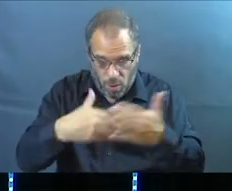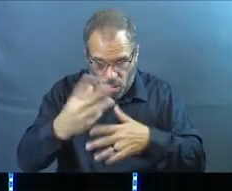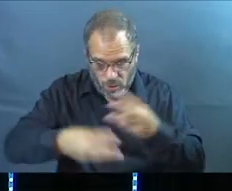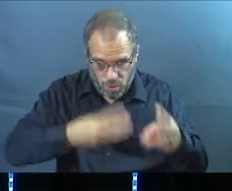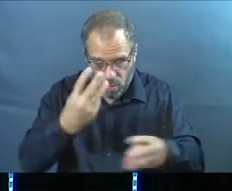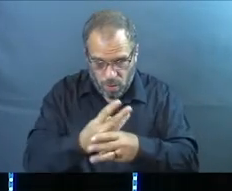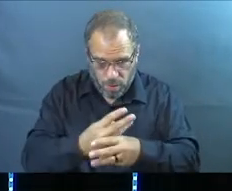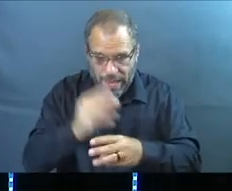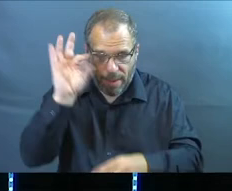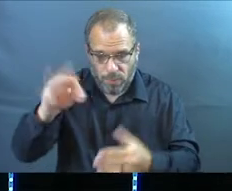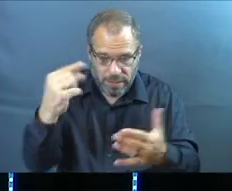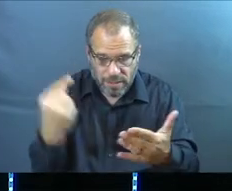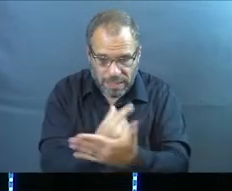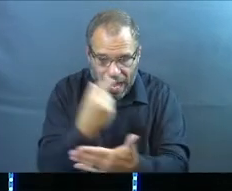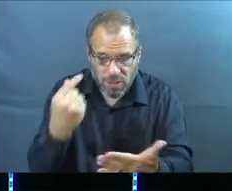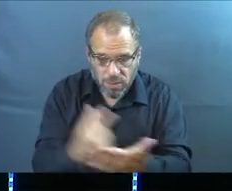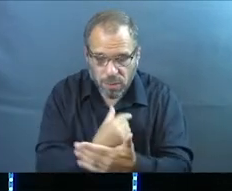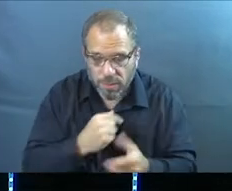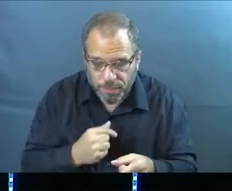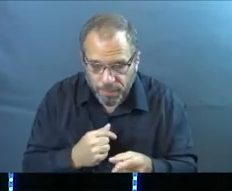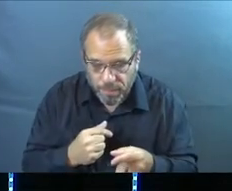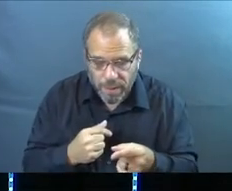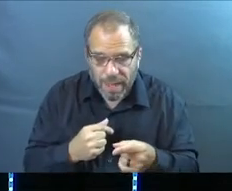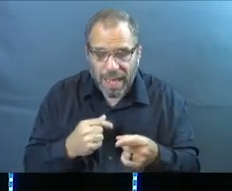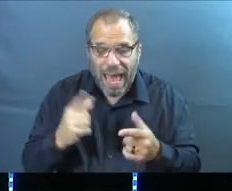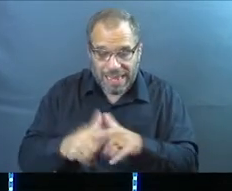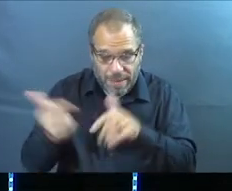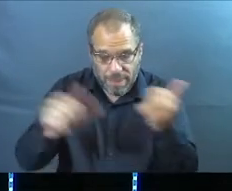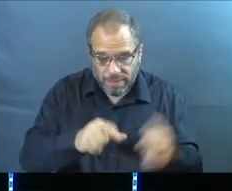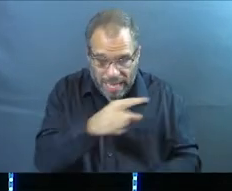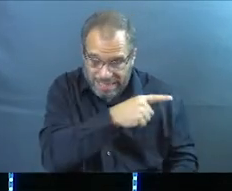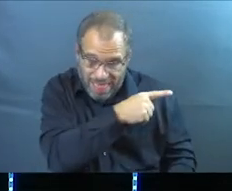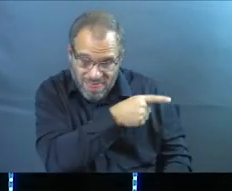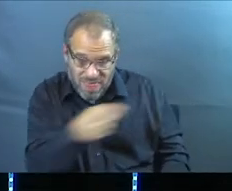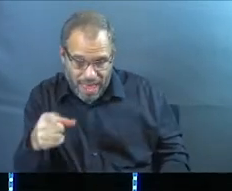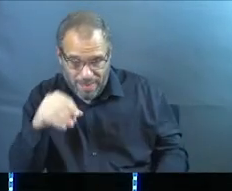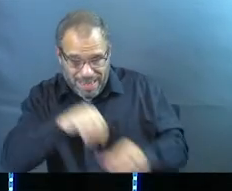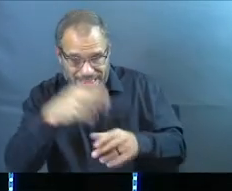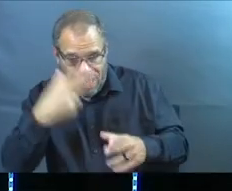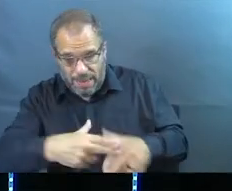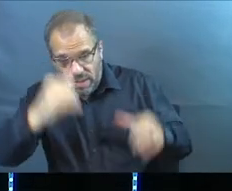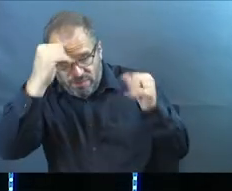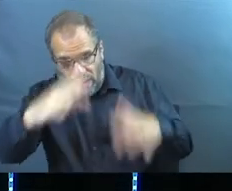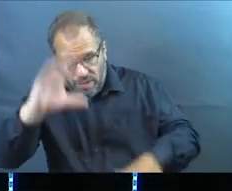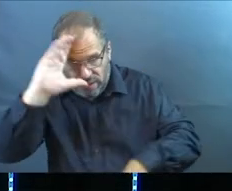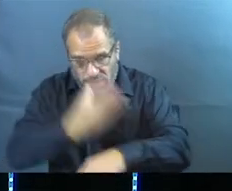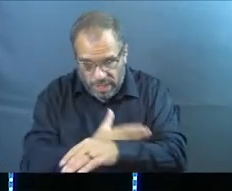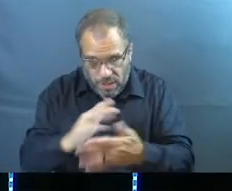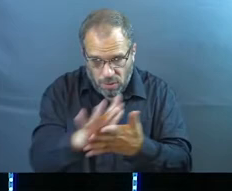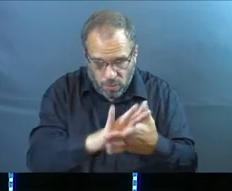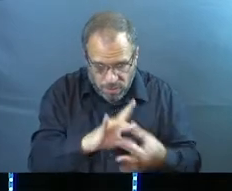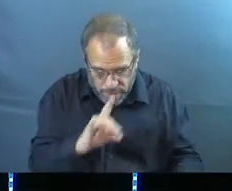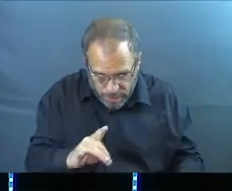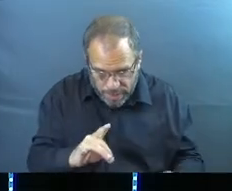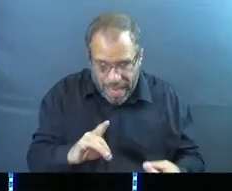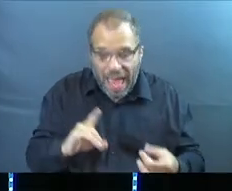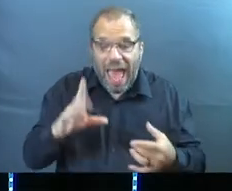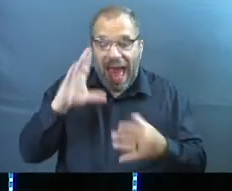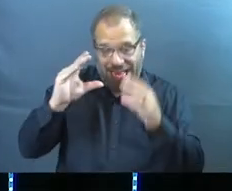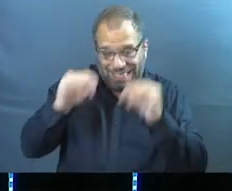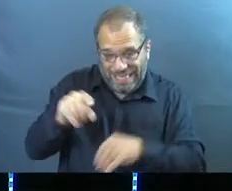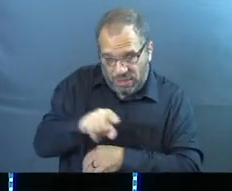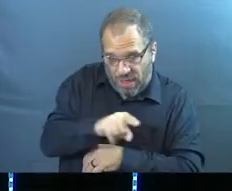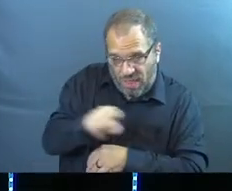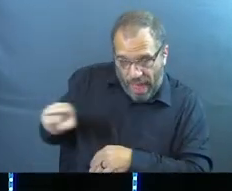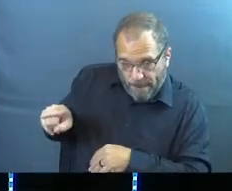world and preach the gospel and baptize them, he said, in the name of the Father and the Son and the Holy Spirit and